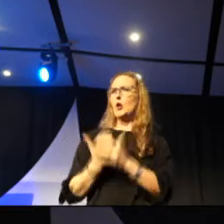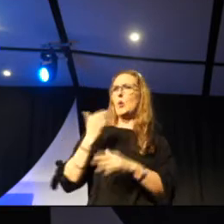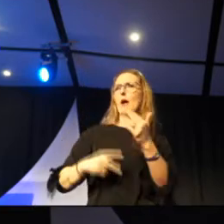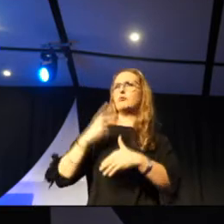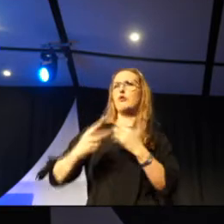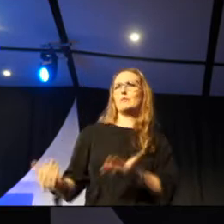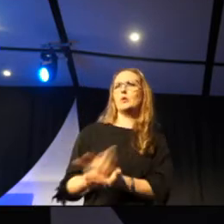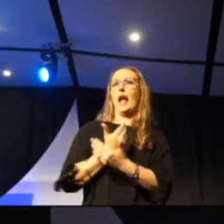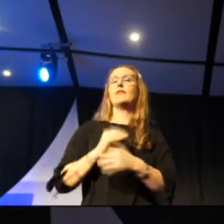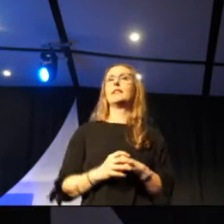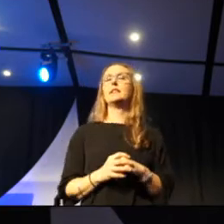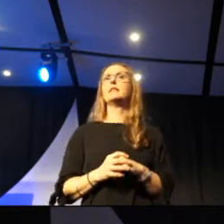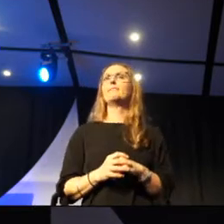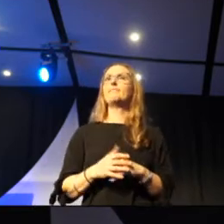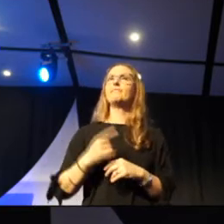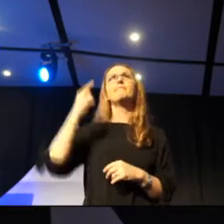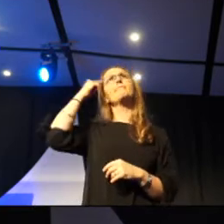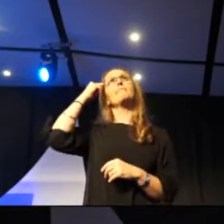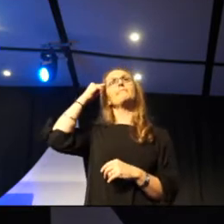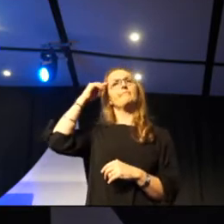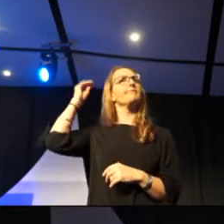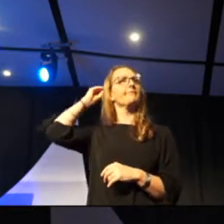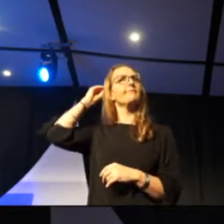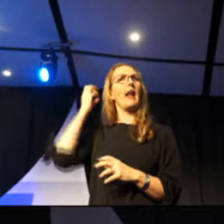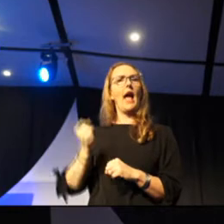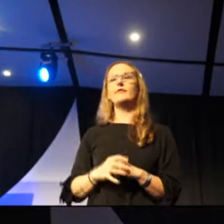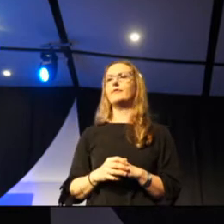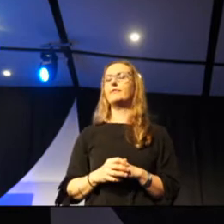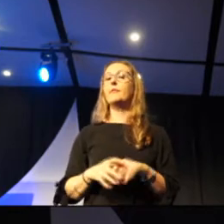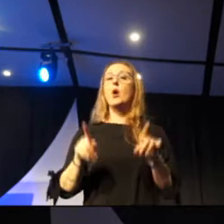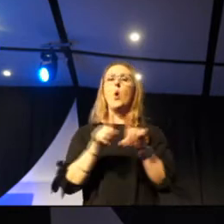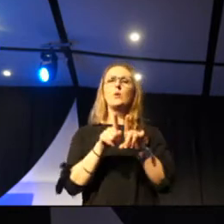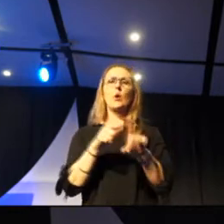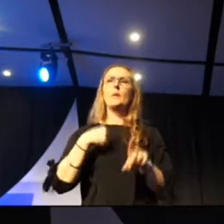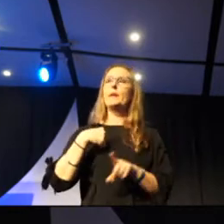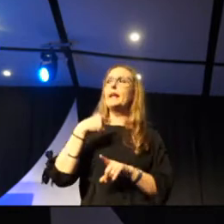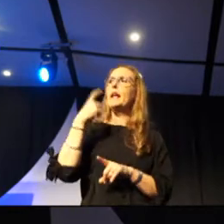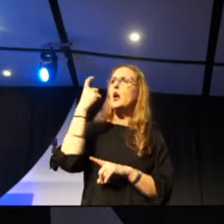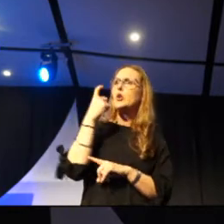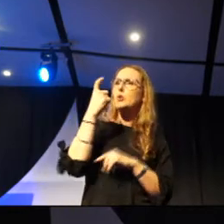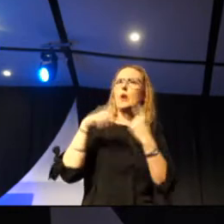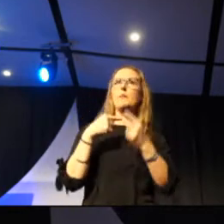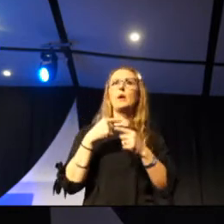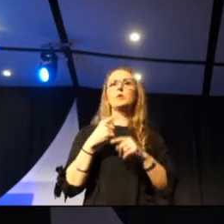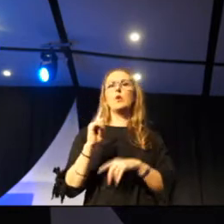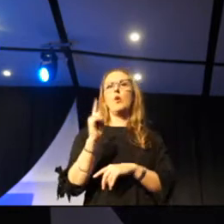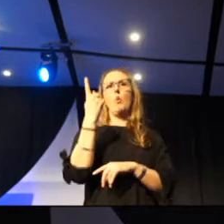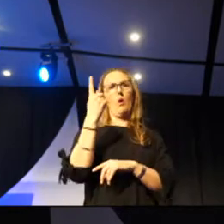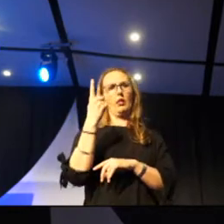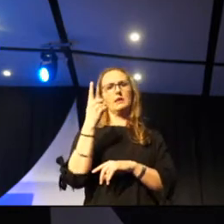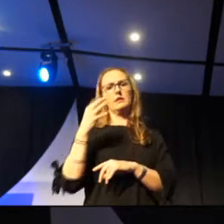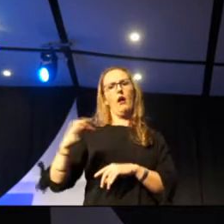cut through. I was also aware that my concern for the Haraki Gulf came from my